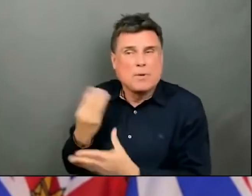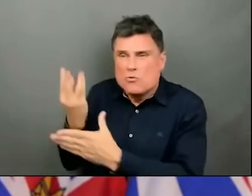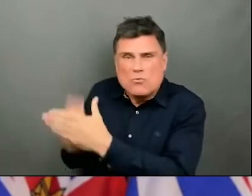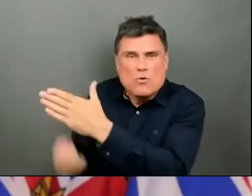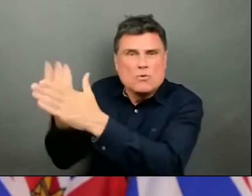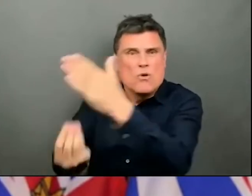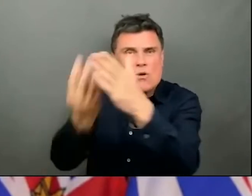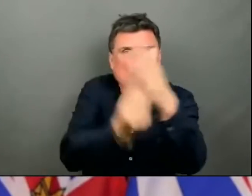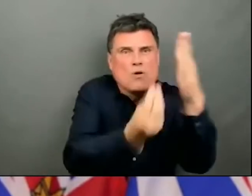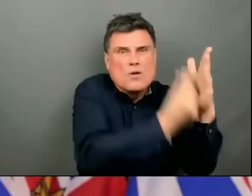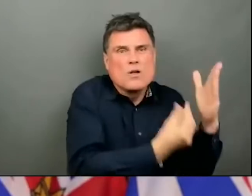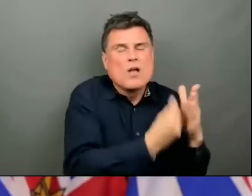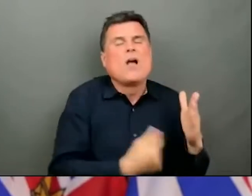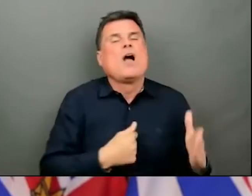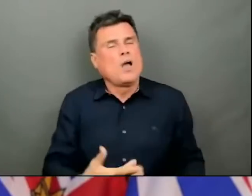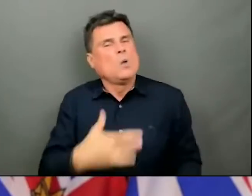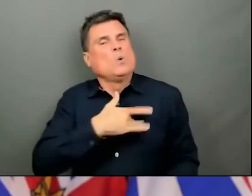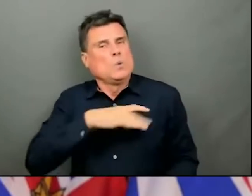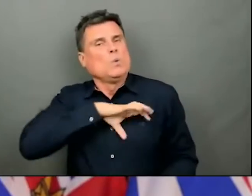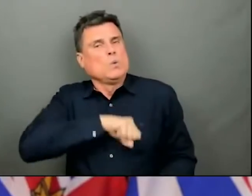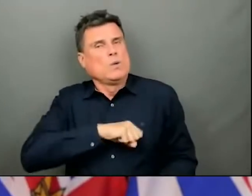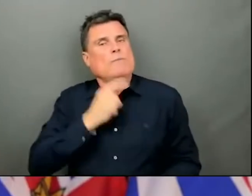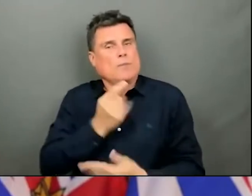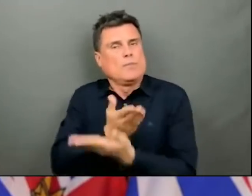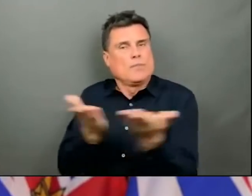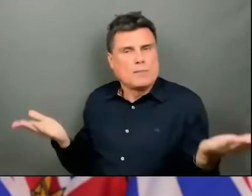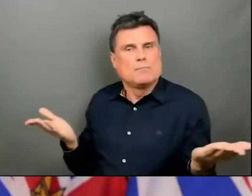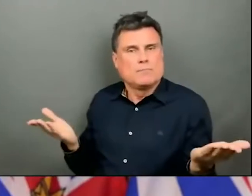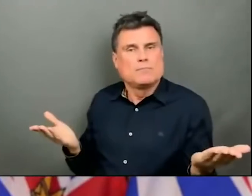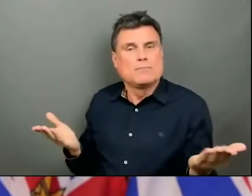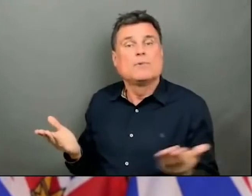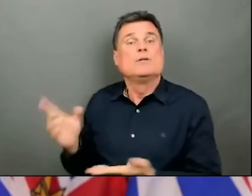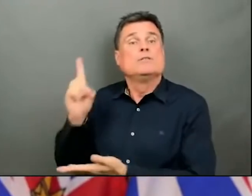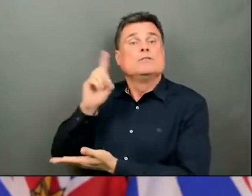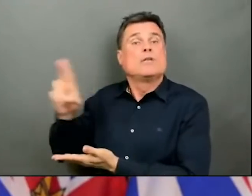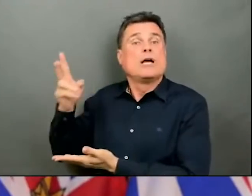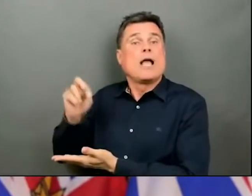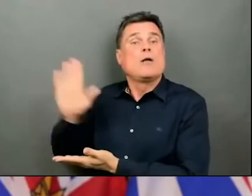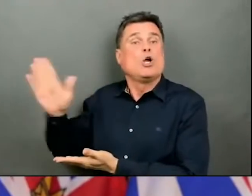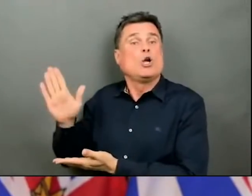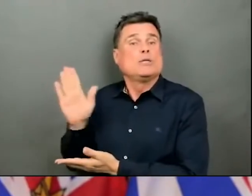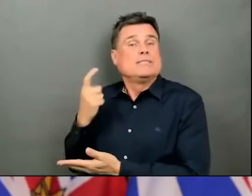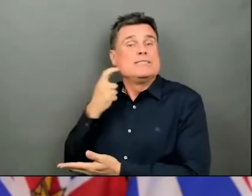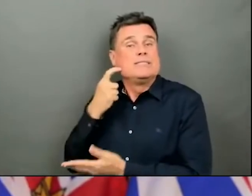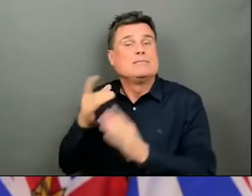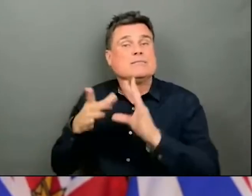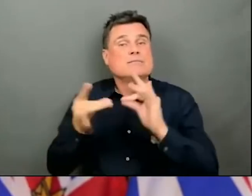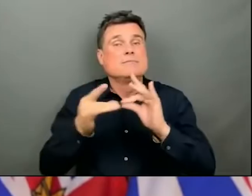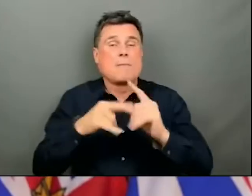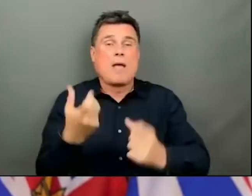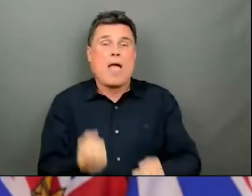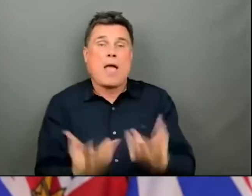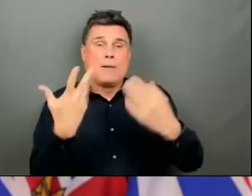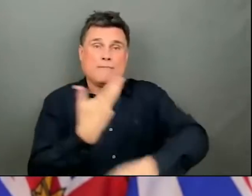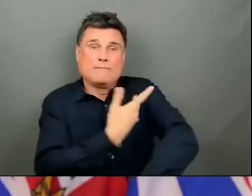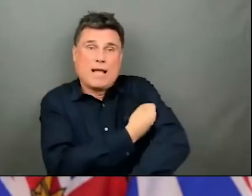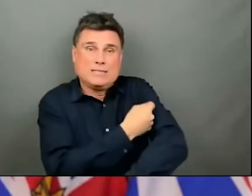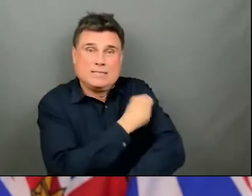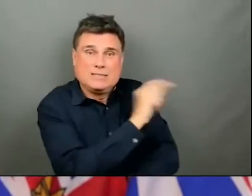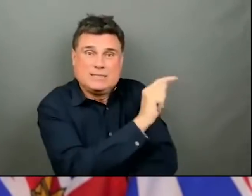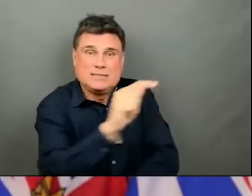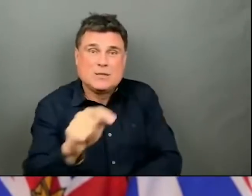Dr. Henry spoke of the number of doses that have been delivered in BC, 1.5 million, 1,500